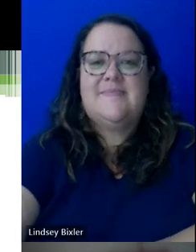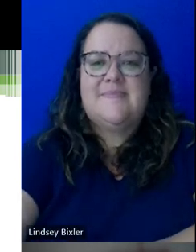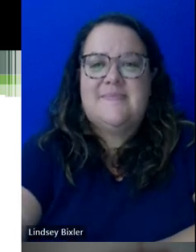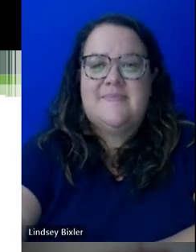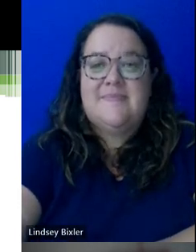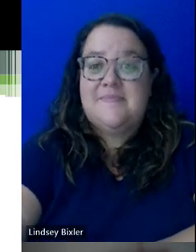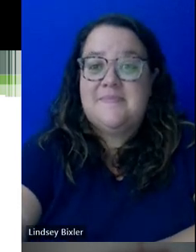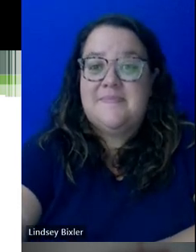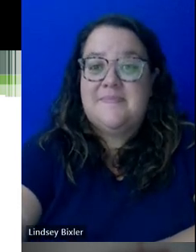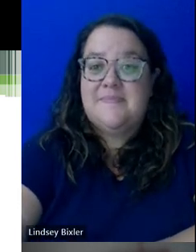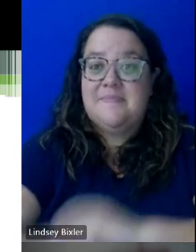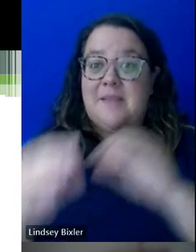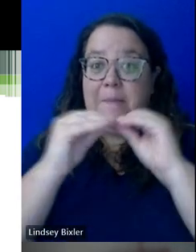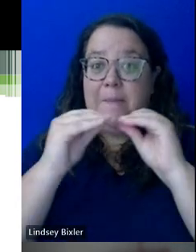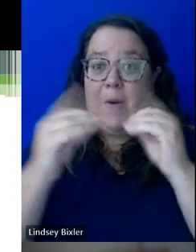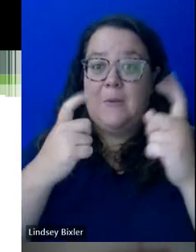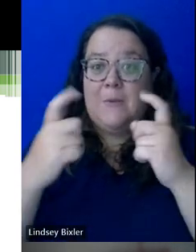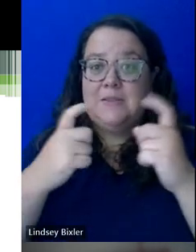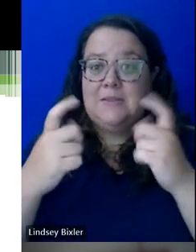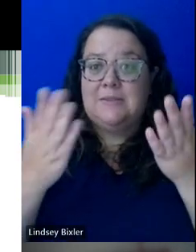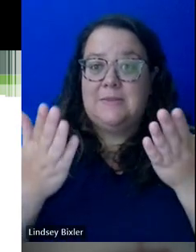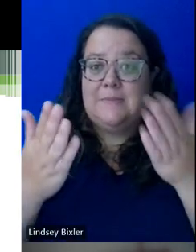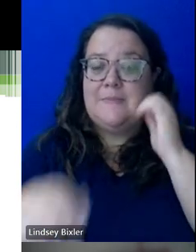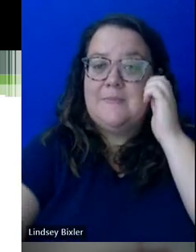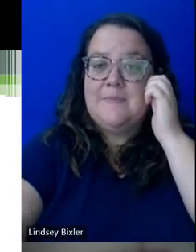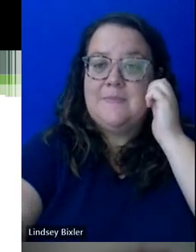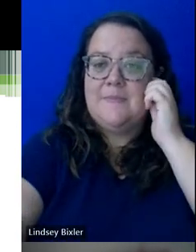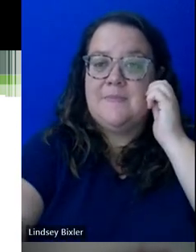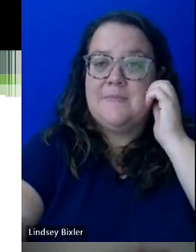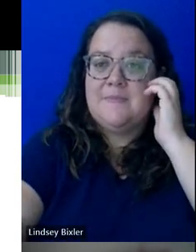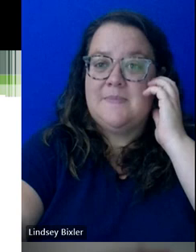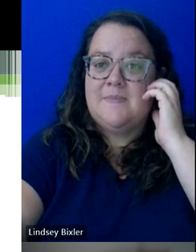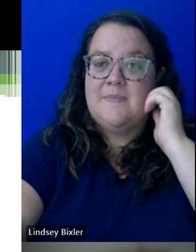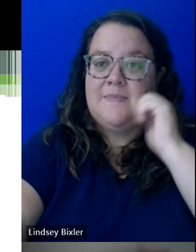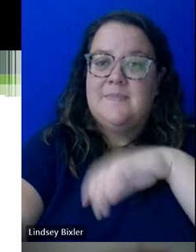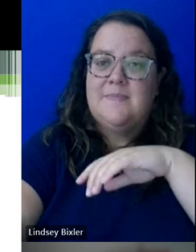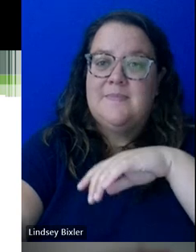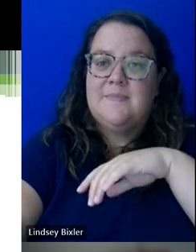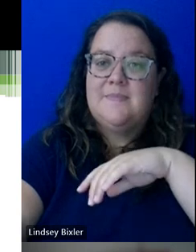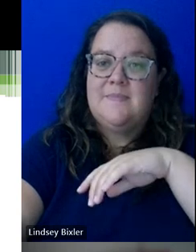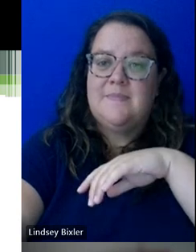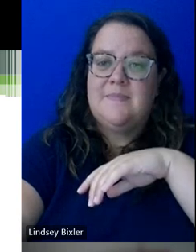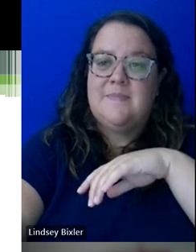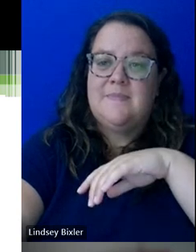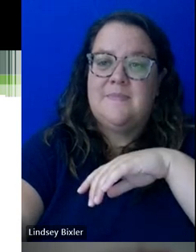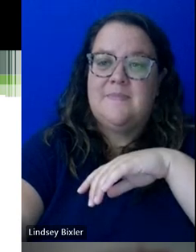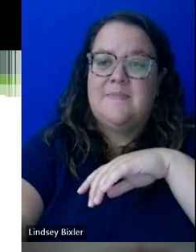Any other questions folks have? I also recognize, you know, a lot of the questions that